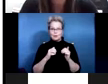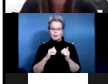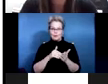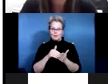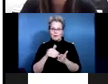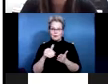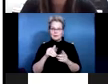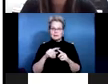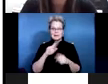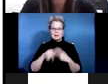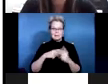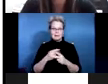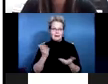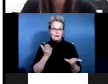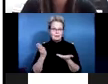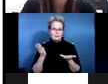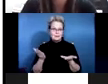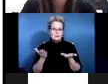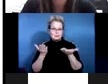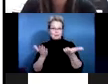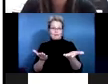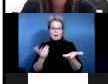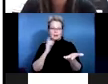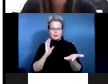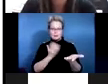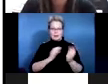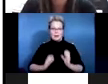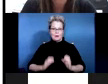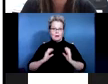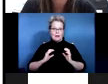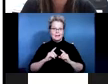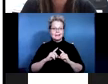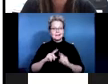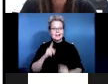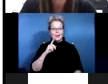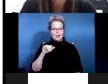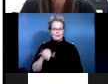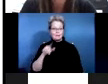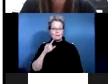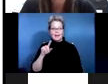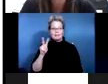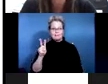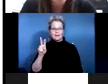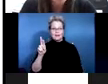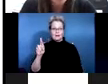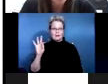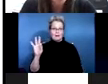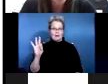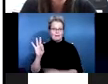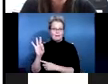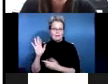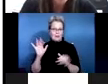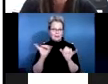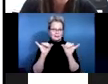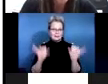the type of services that our clients can receive through vocational resources, facilitation. So we created the timeline that